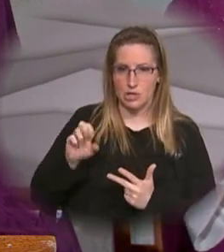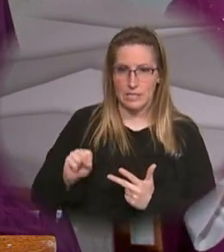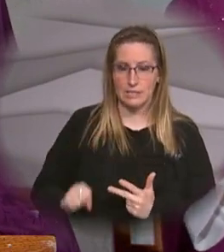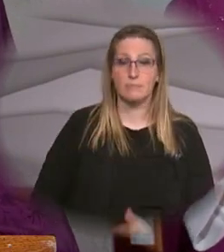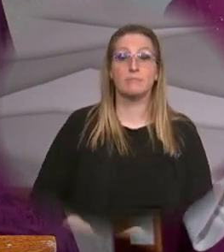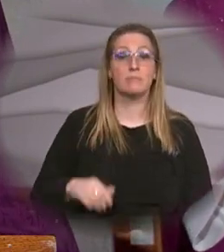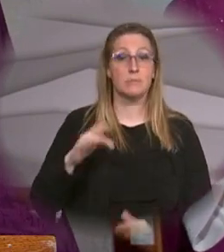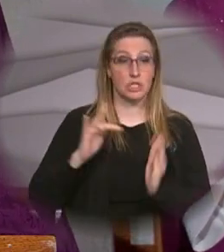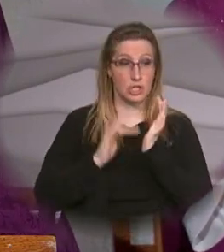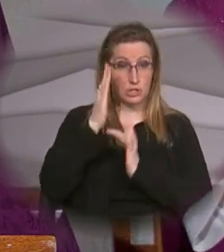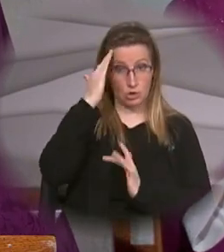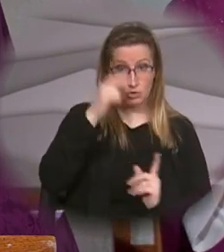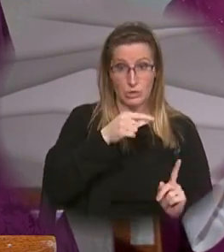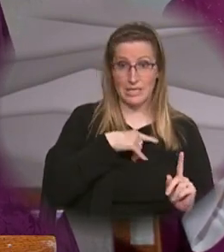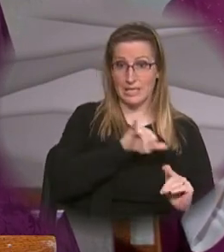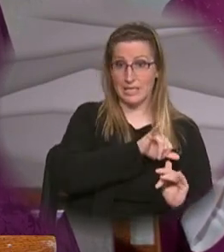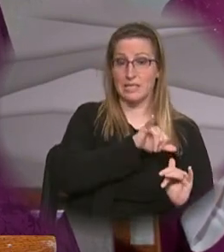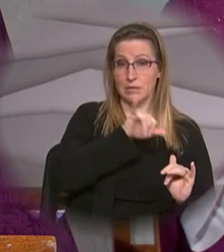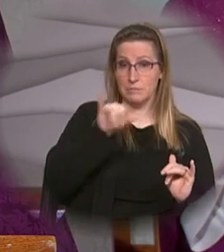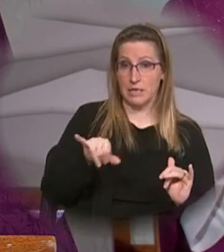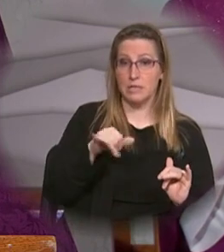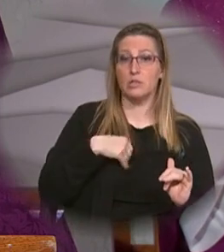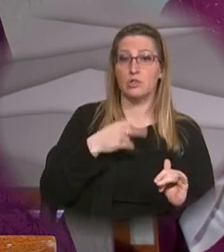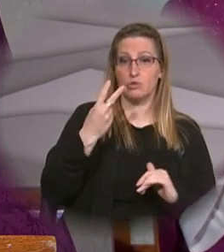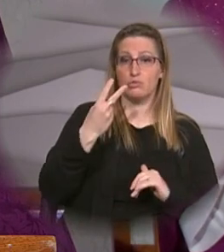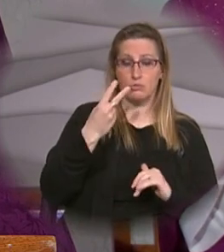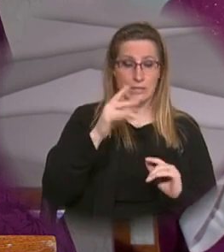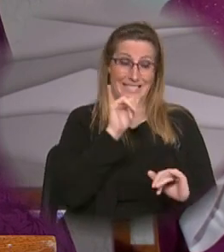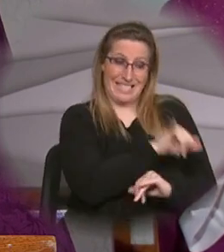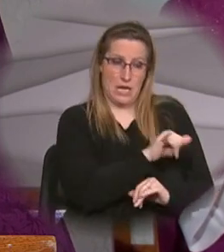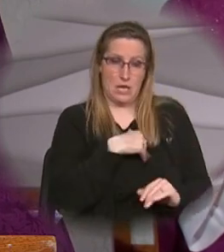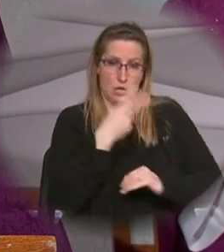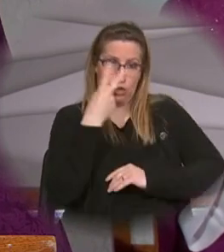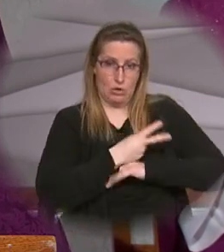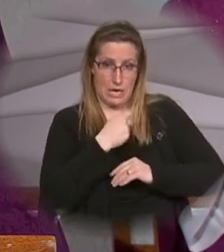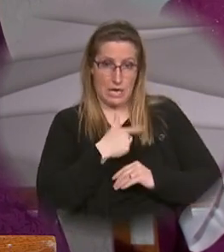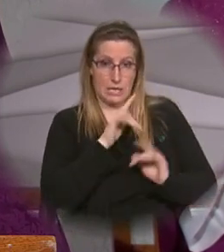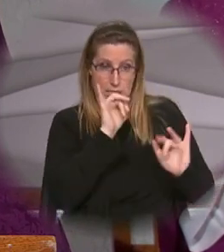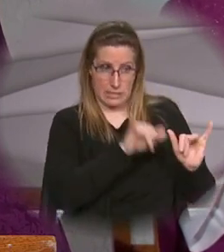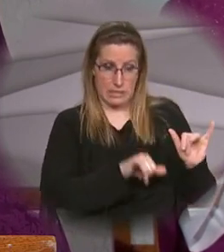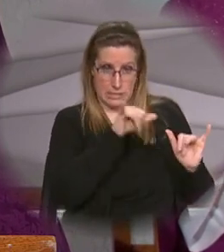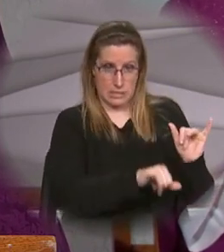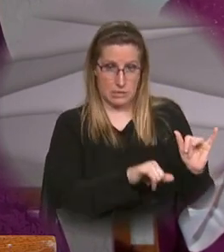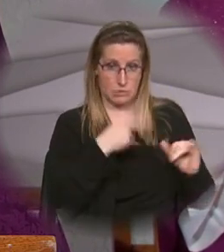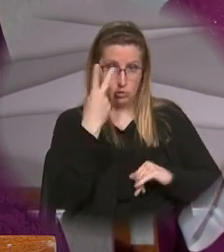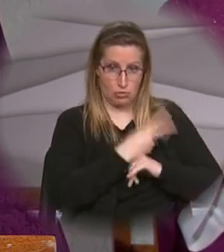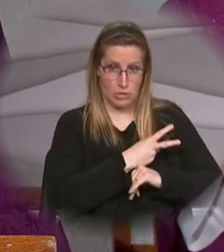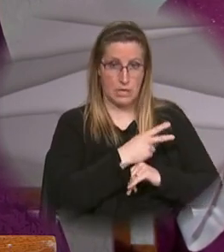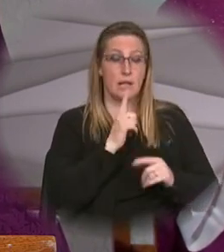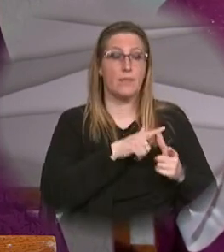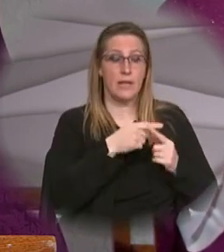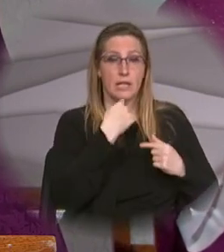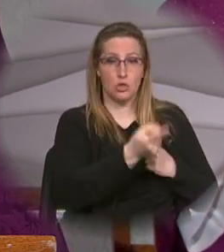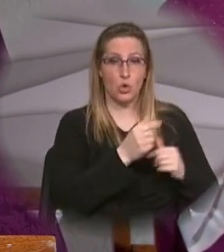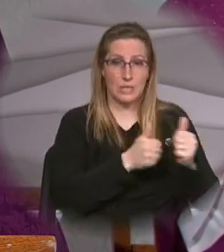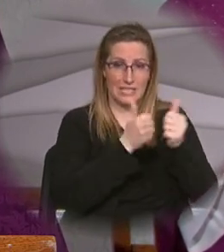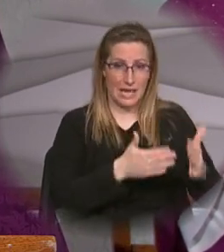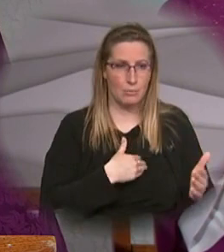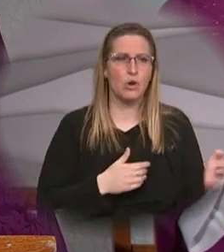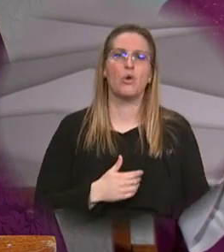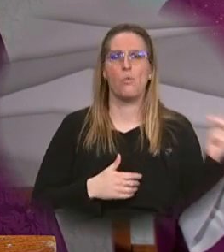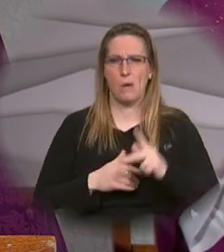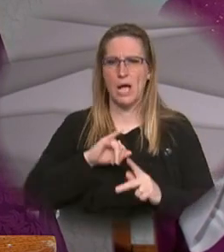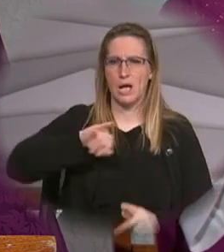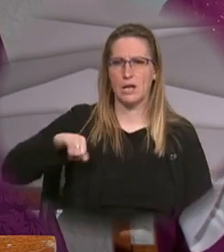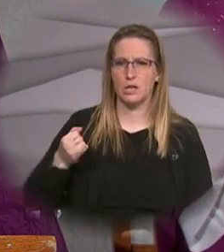ill he remained for two days in the place where he was then after this he said to his disciples let us go back to